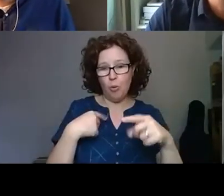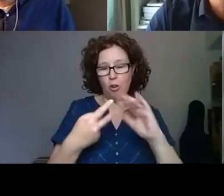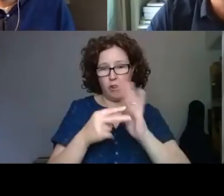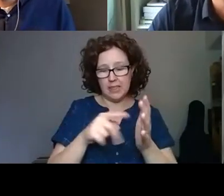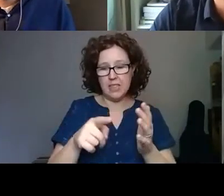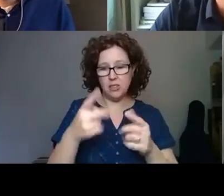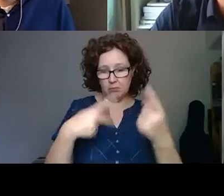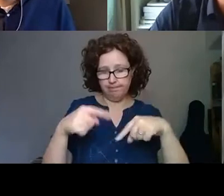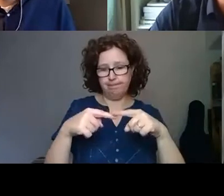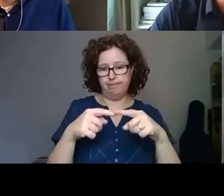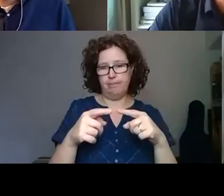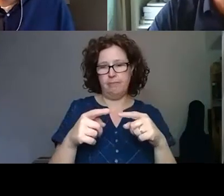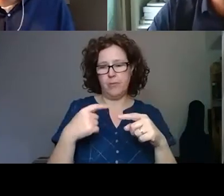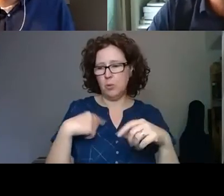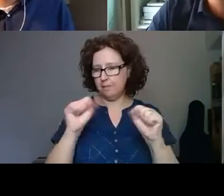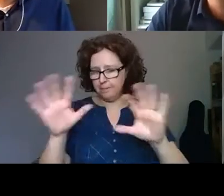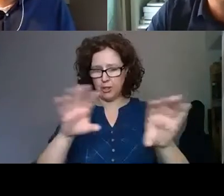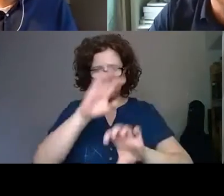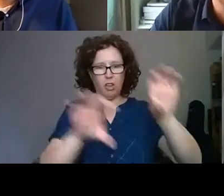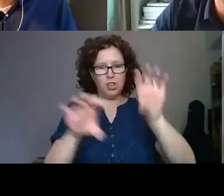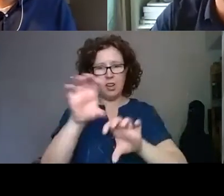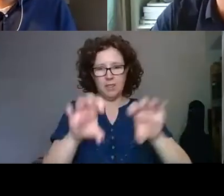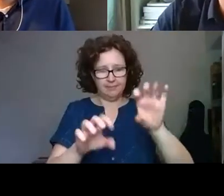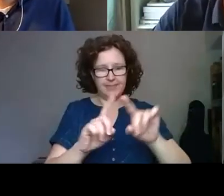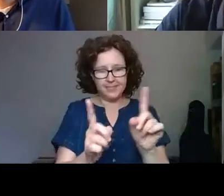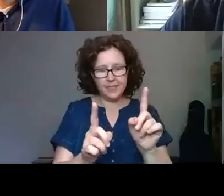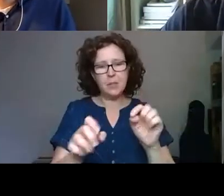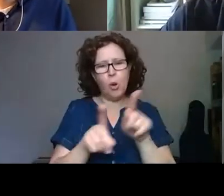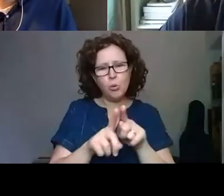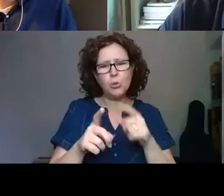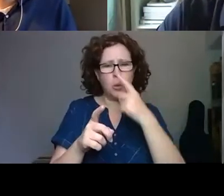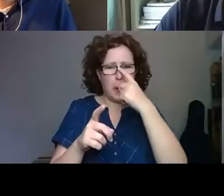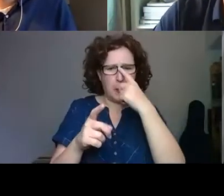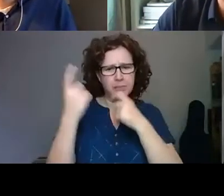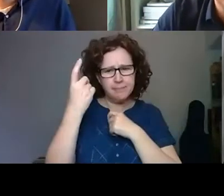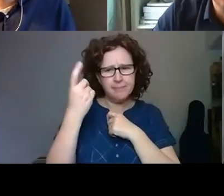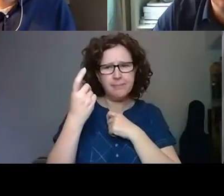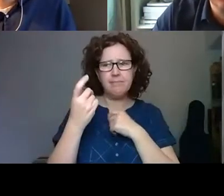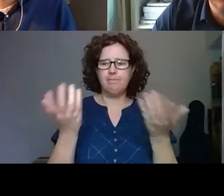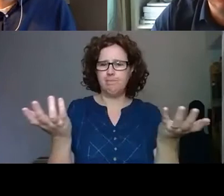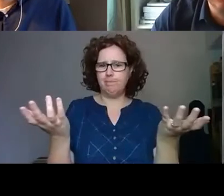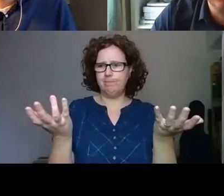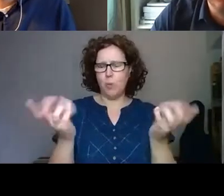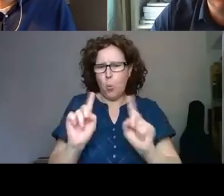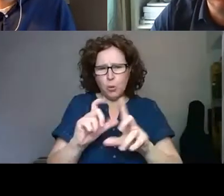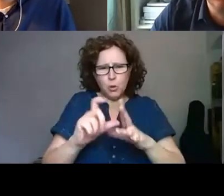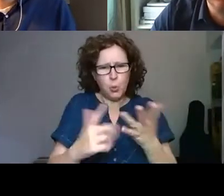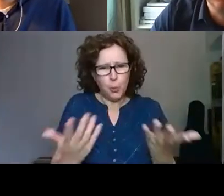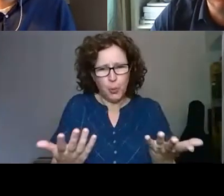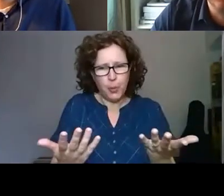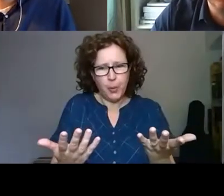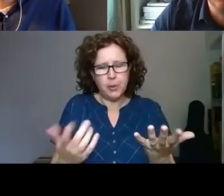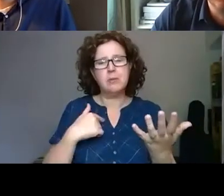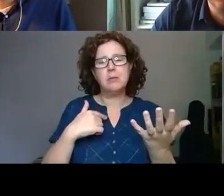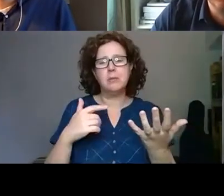restructuring, but also rethinking a little bit about where we are and what we do. And we moved away from